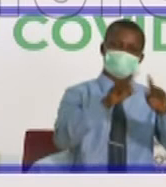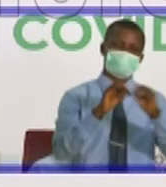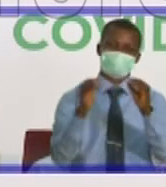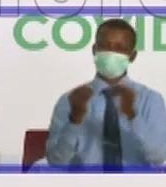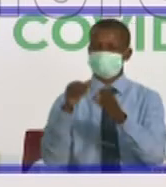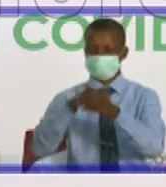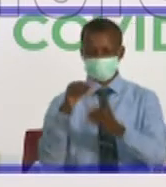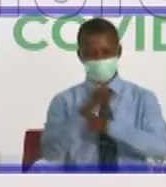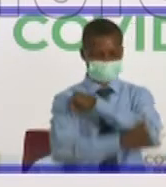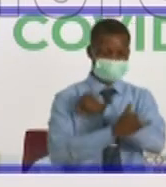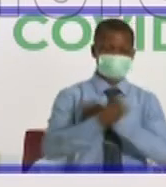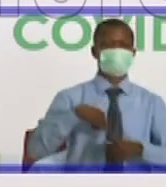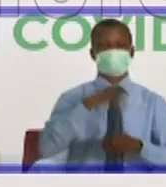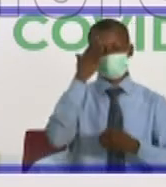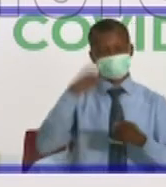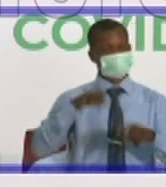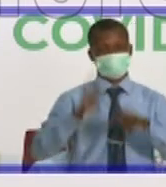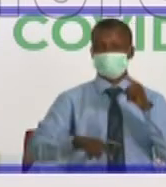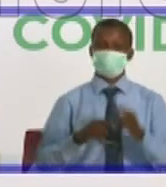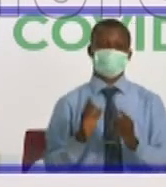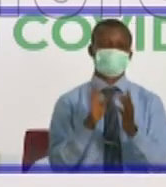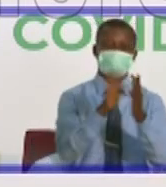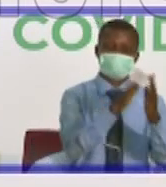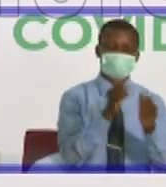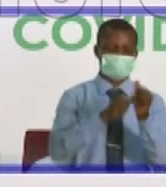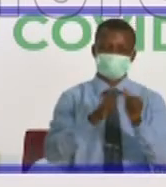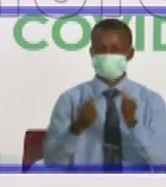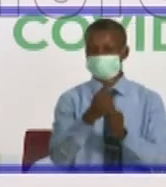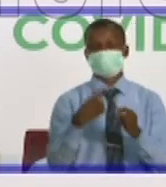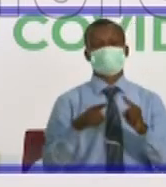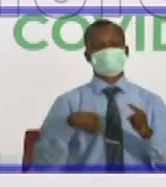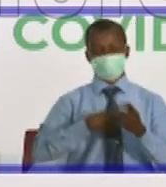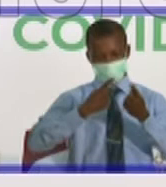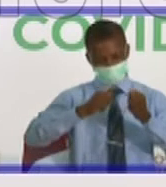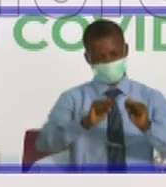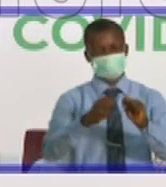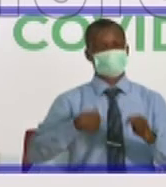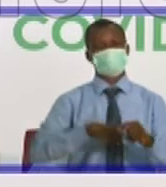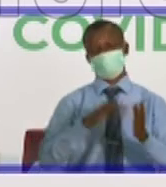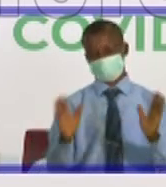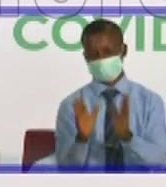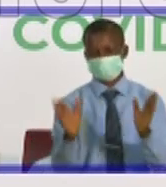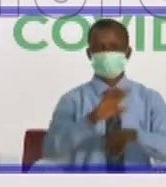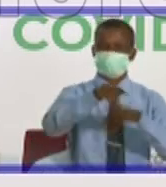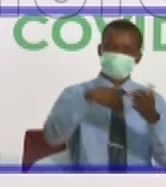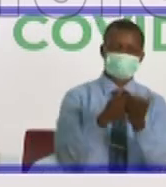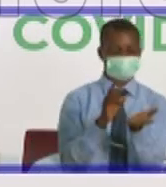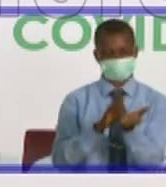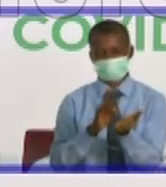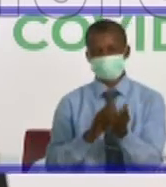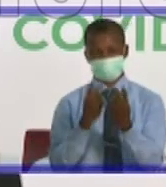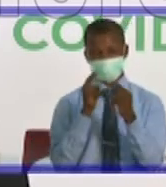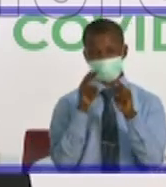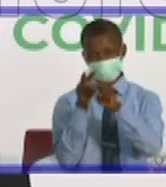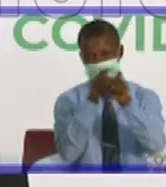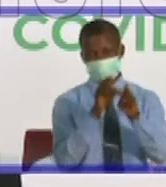can't reach everyone, and we have to reach as many people as possible. So we're really encouraging all the physicians watching this